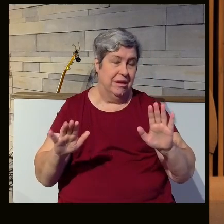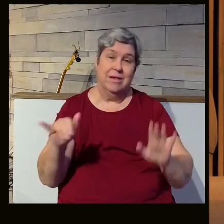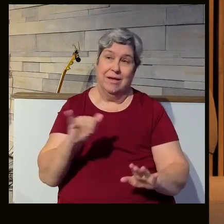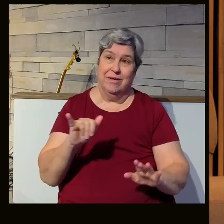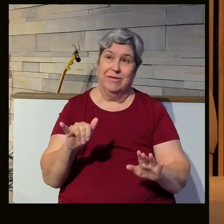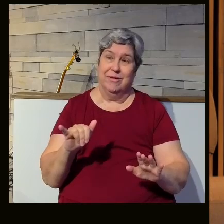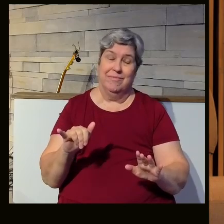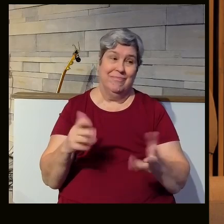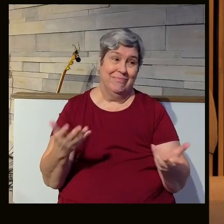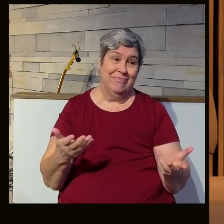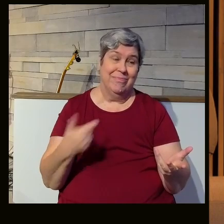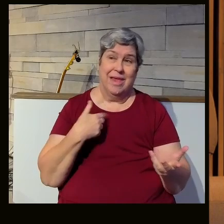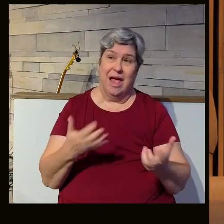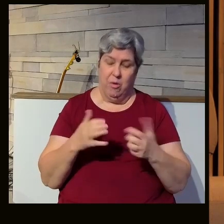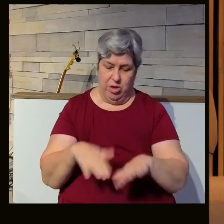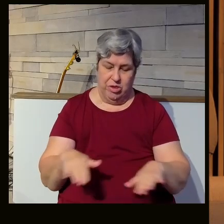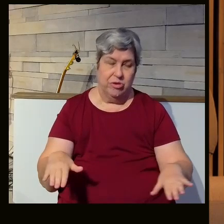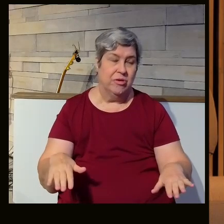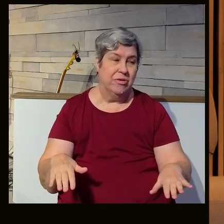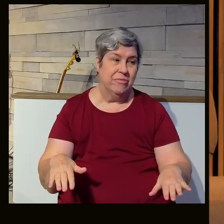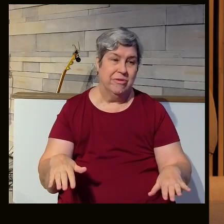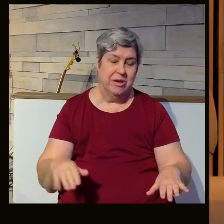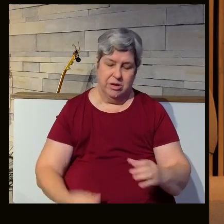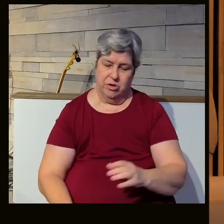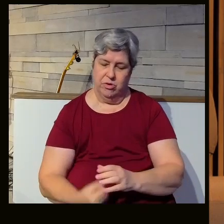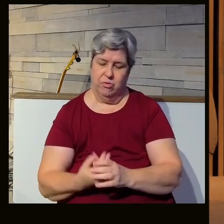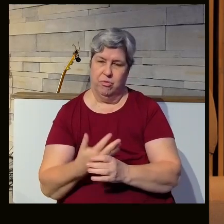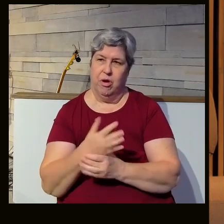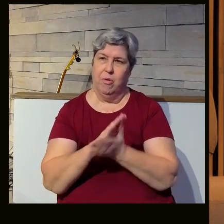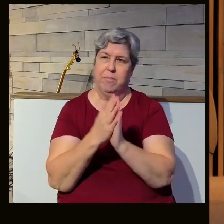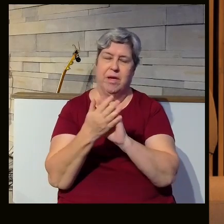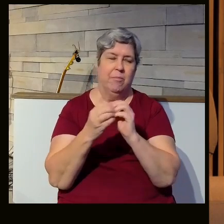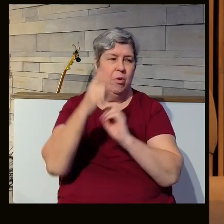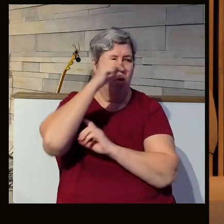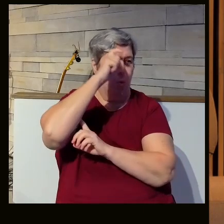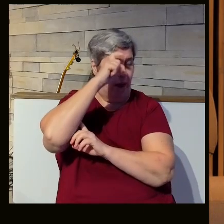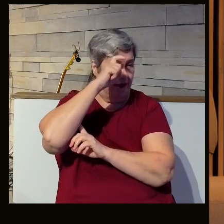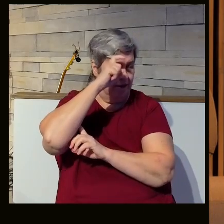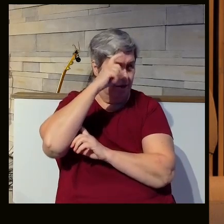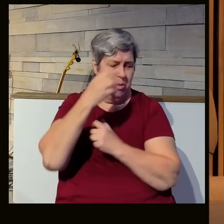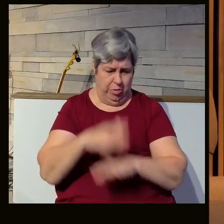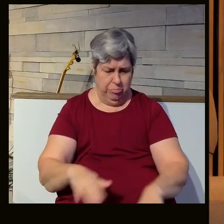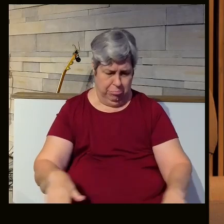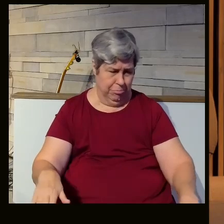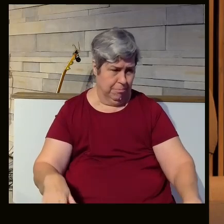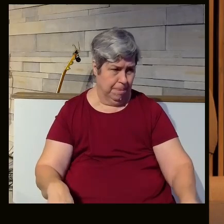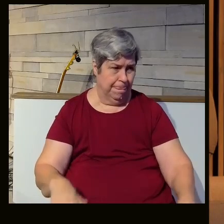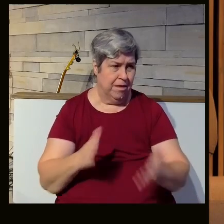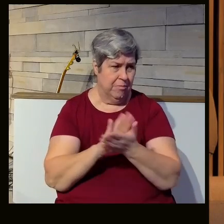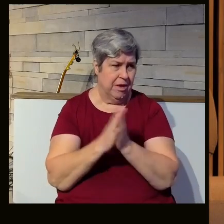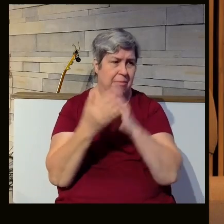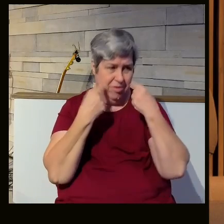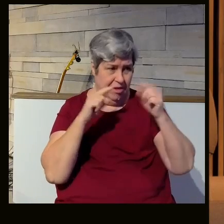Also, then, as children, I want them to grow in wisdom. We want our children to be